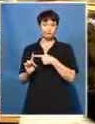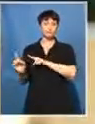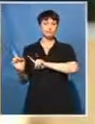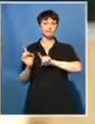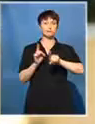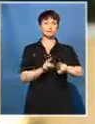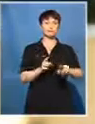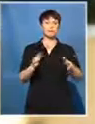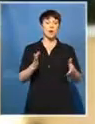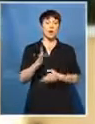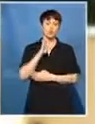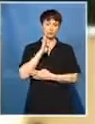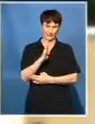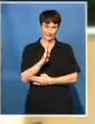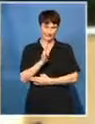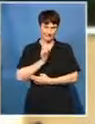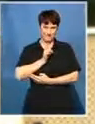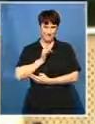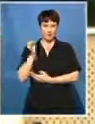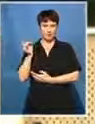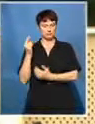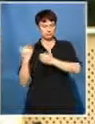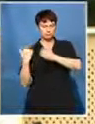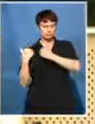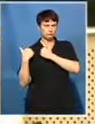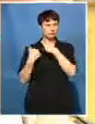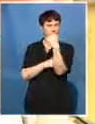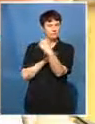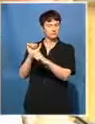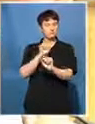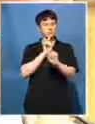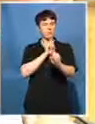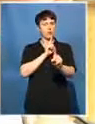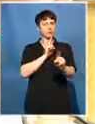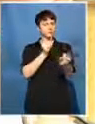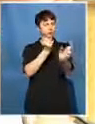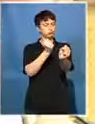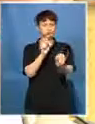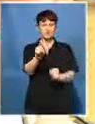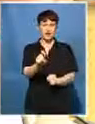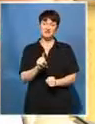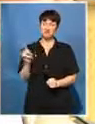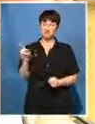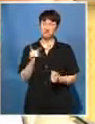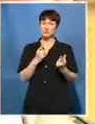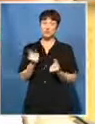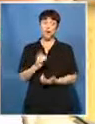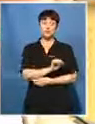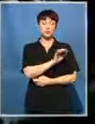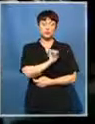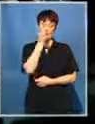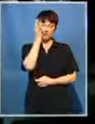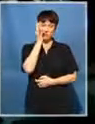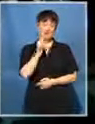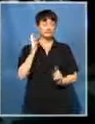of her cases. Her office has opened an investigation against the South African government for not handing over Sudanese